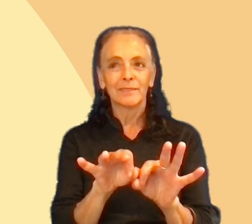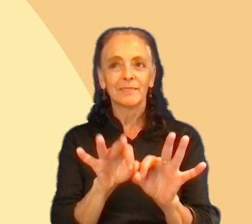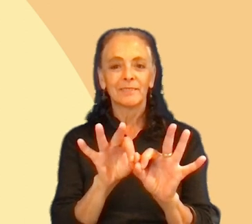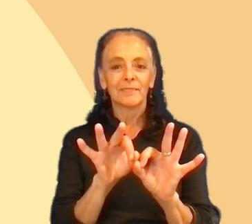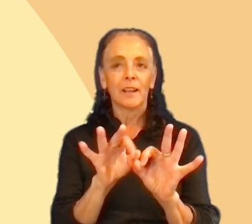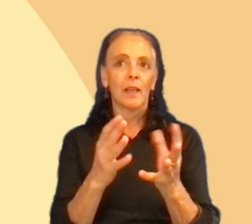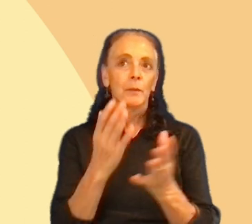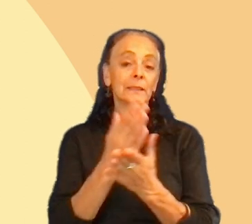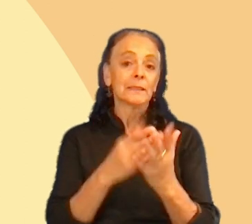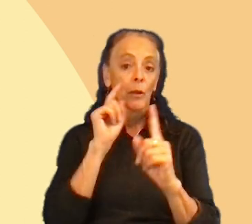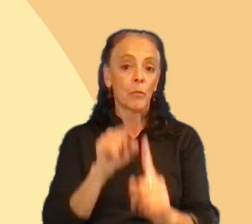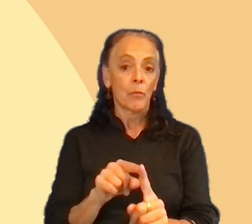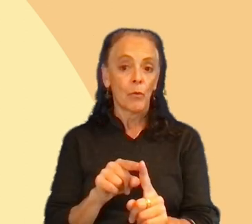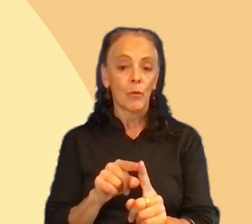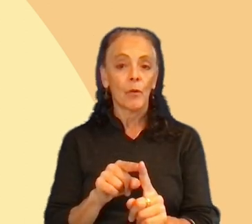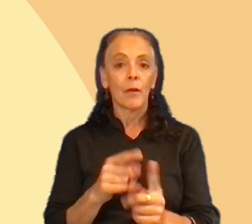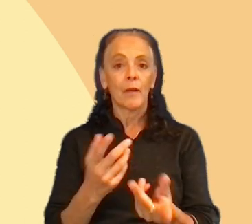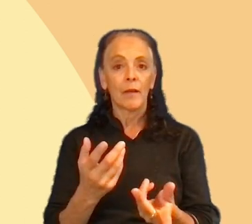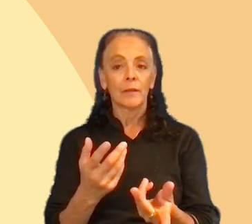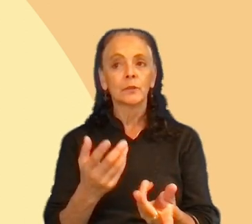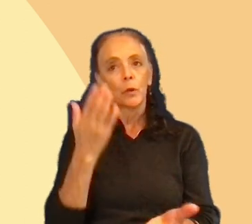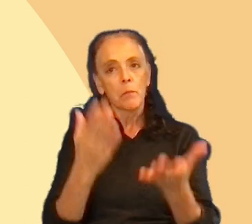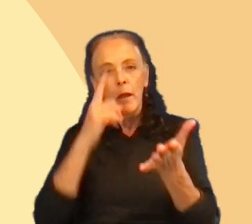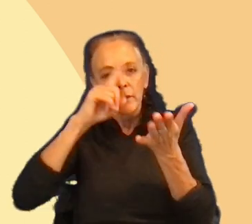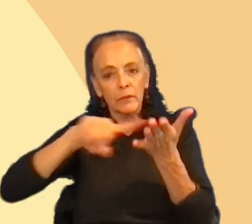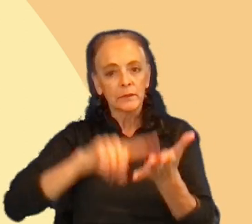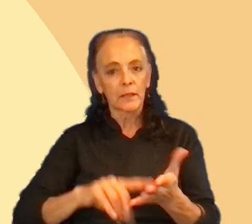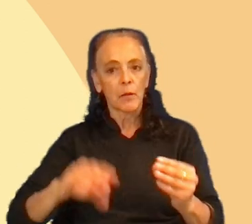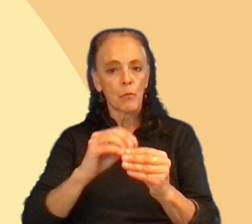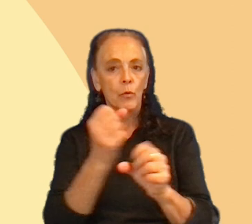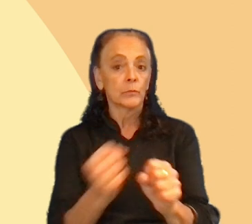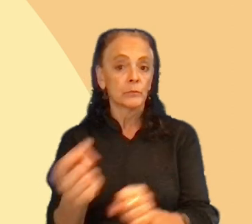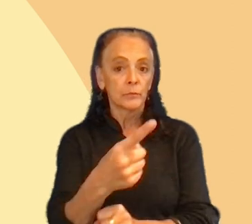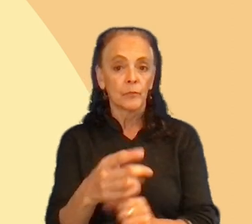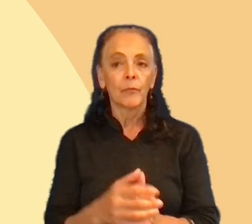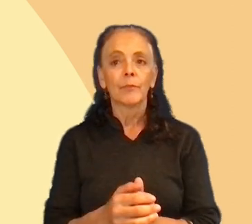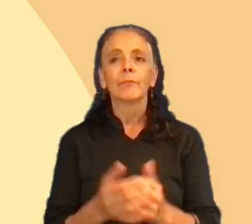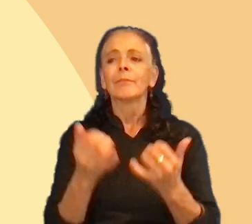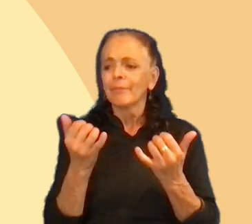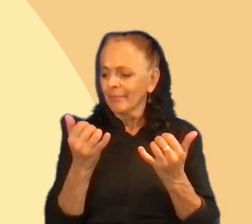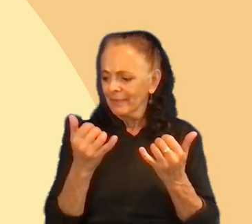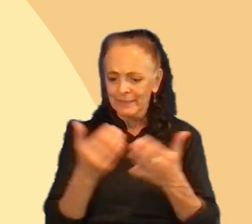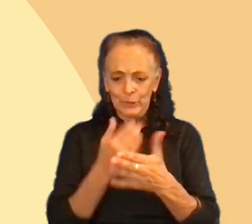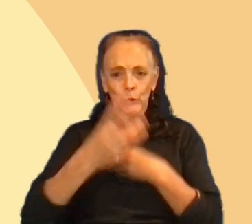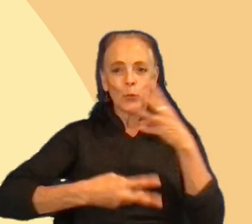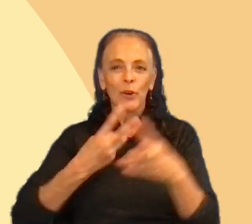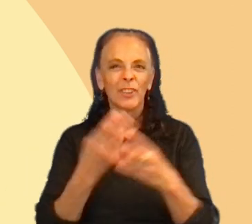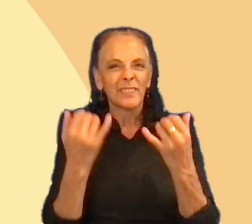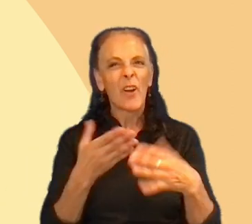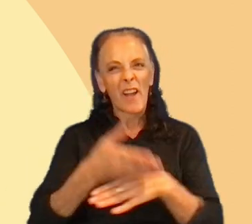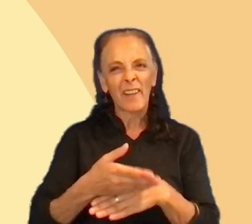there are some points that we may investigate further in the next year. We are leaving a new world after COVID-19